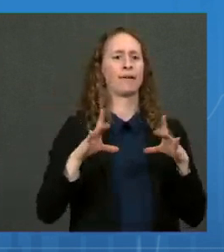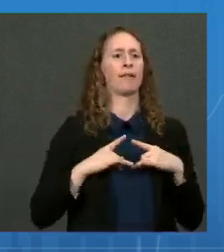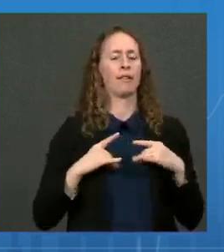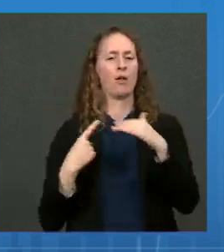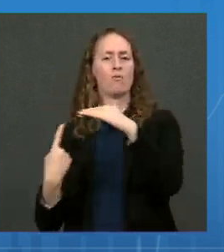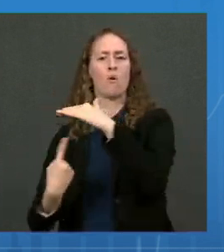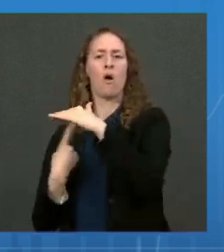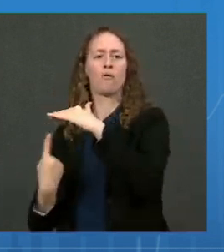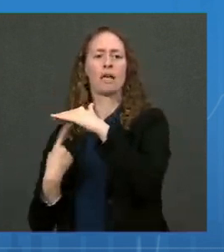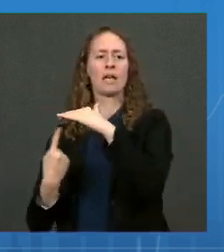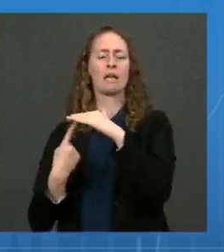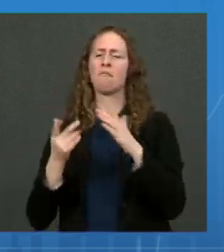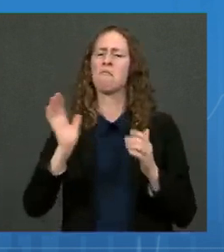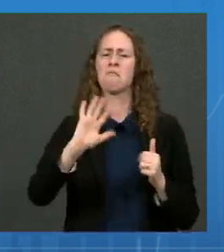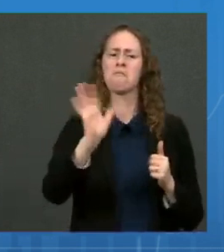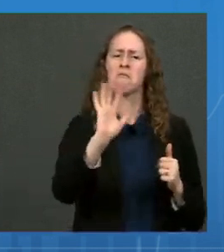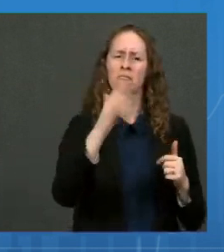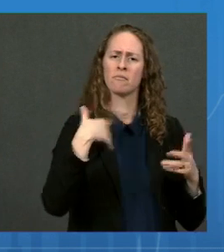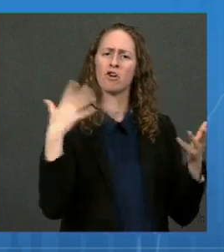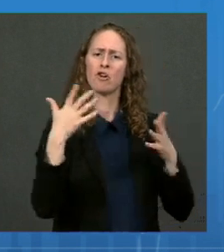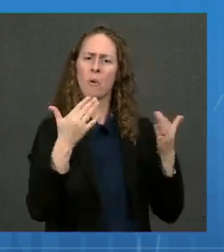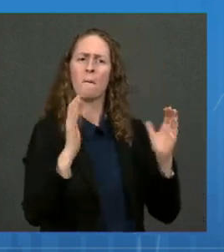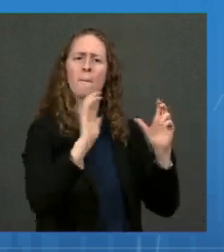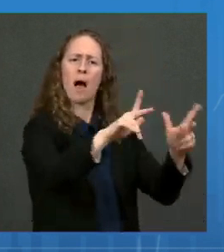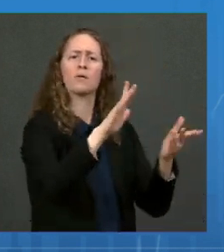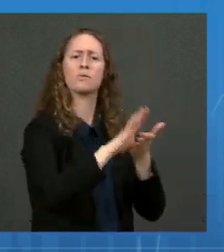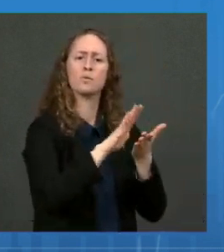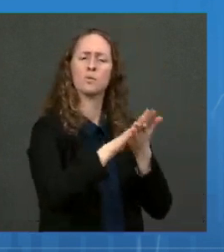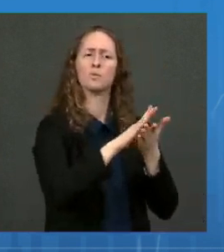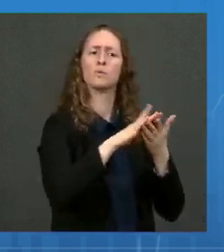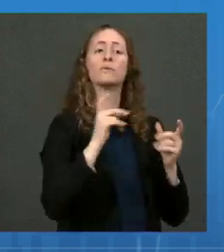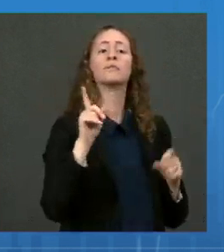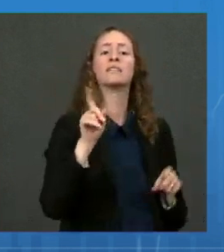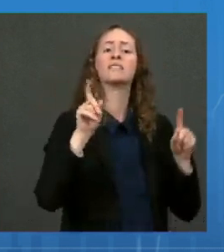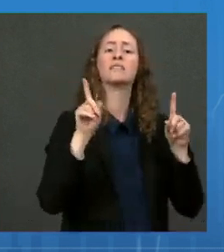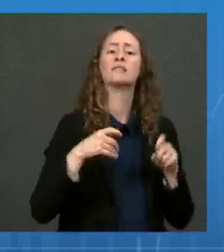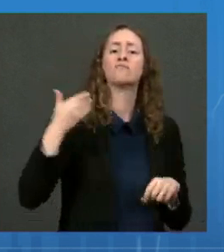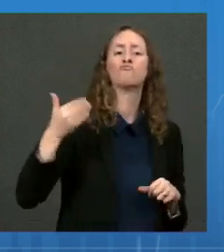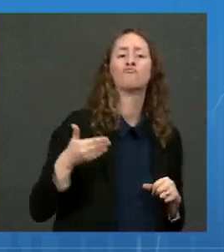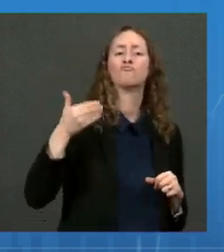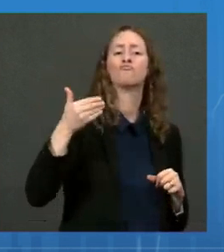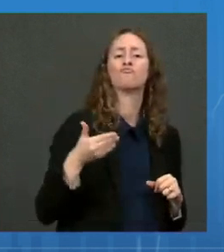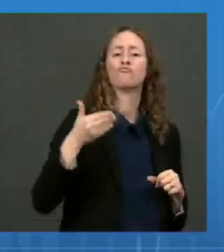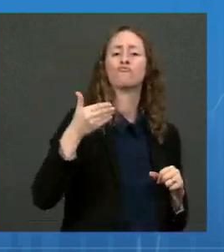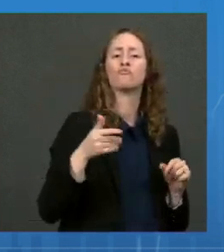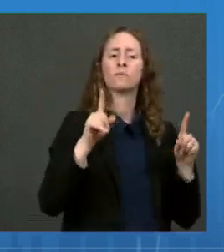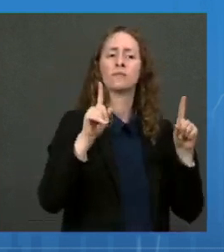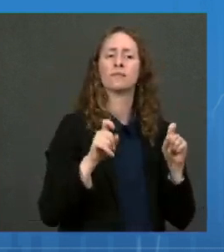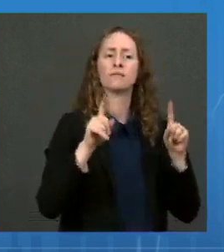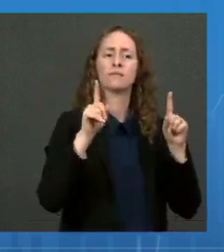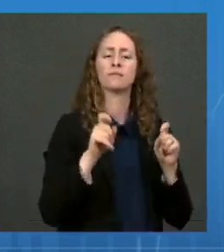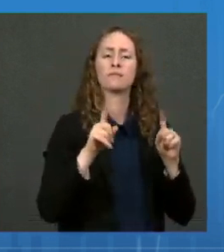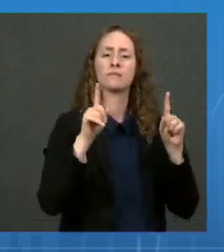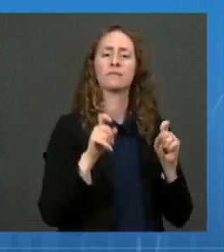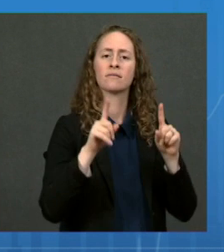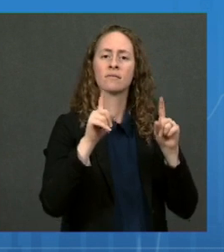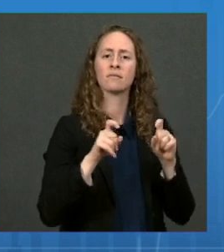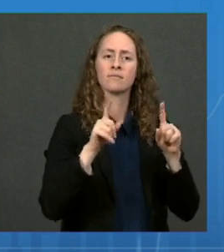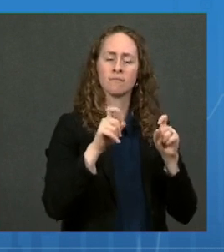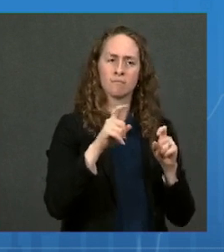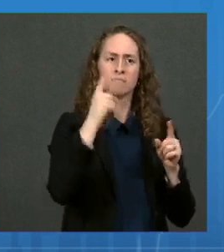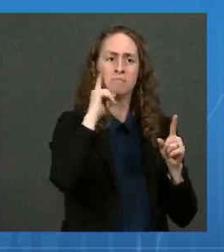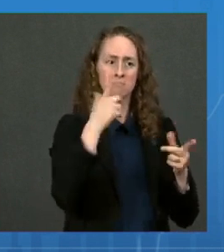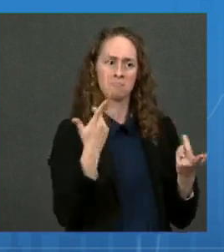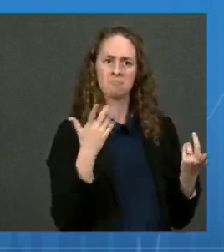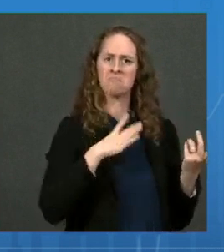come back to school, but test so that we would know as a returning to school on a frequent testing basis that they were safe coming